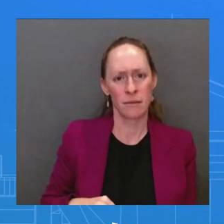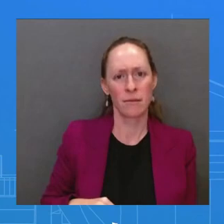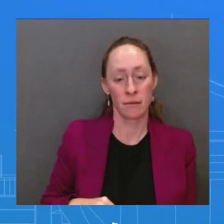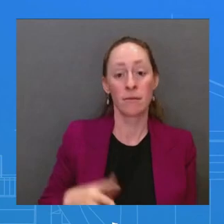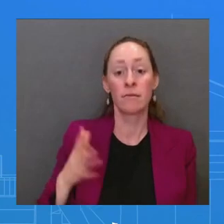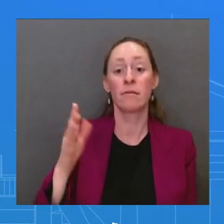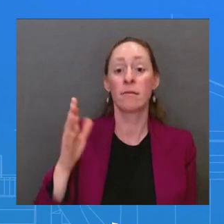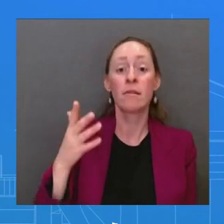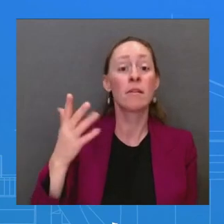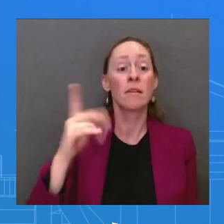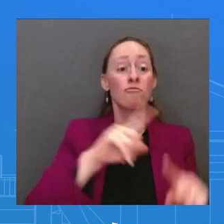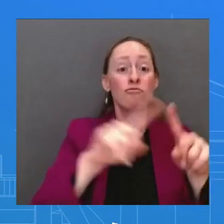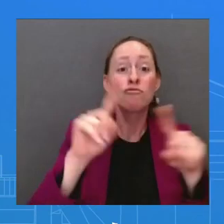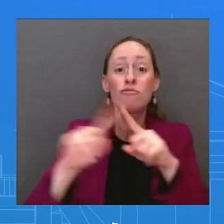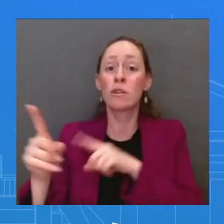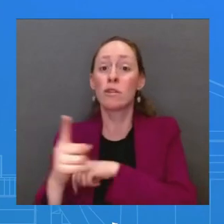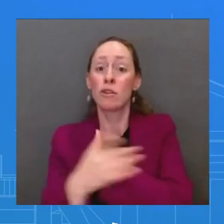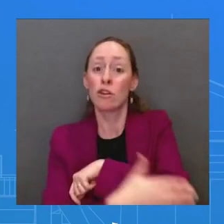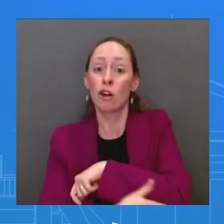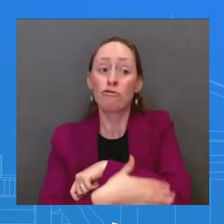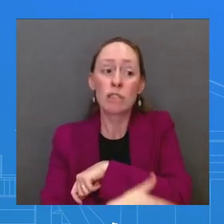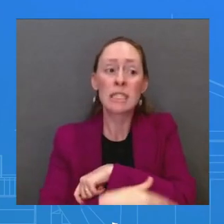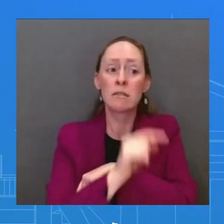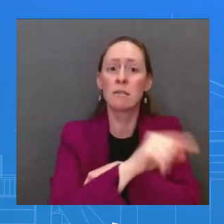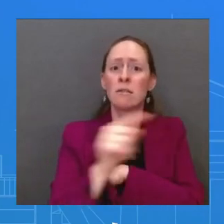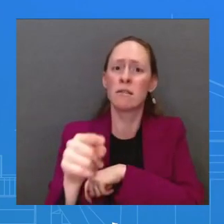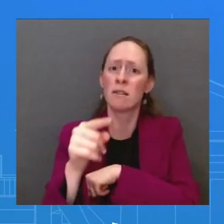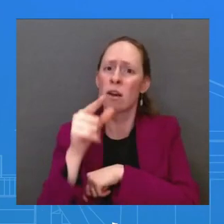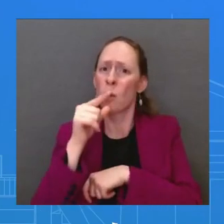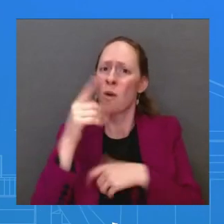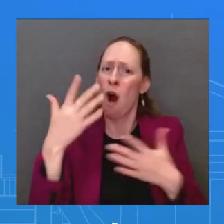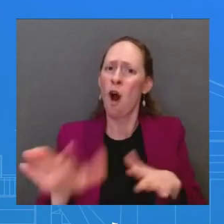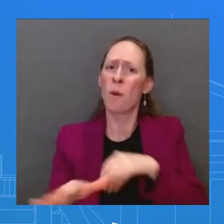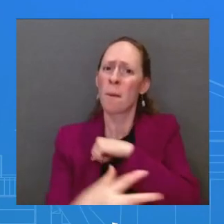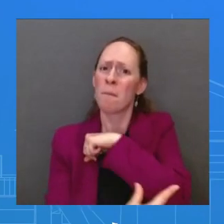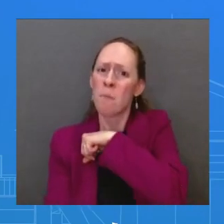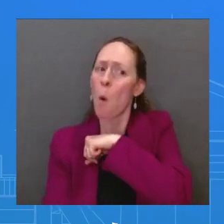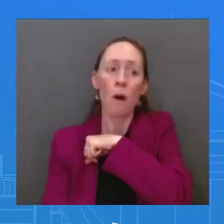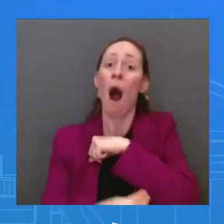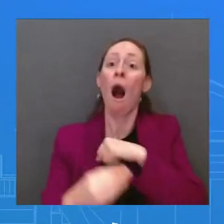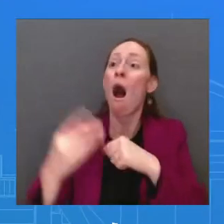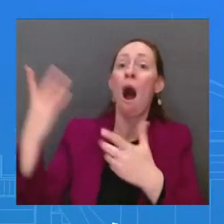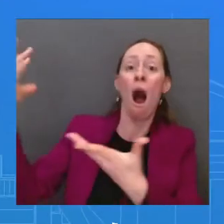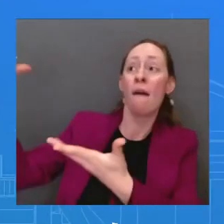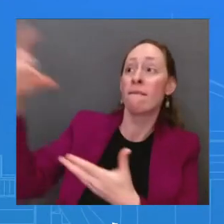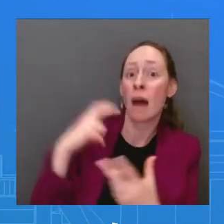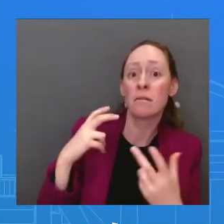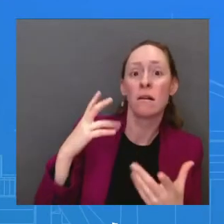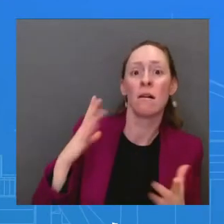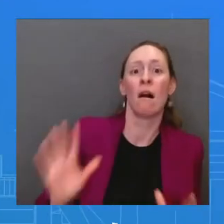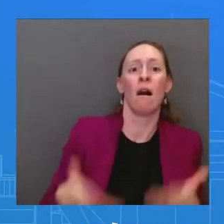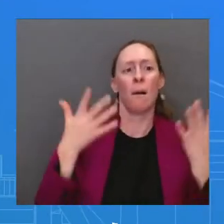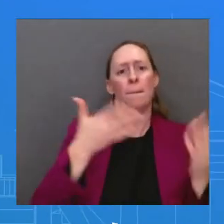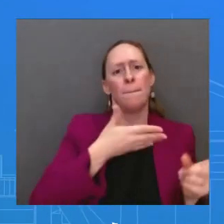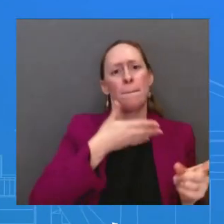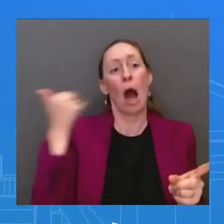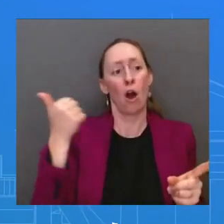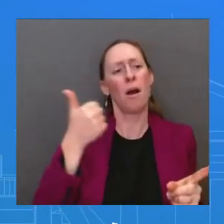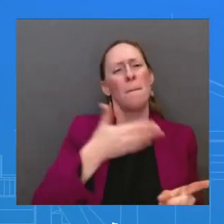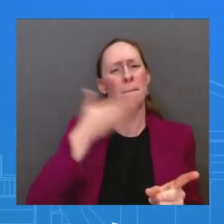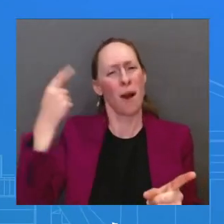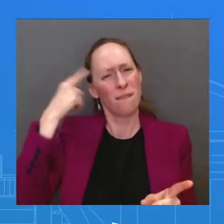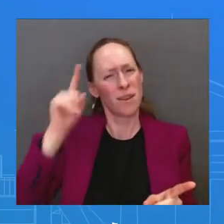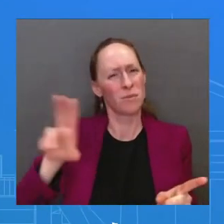help from the World Bank and the IMF, China would benefit from that, too. But there is at least a part of it that is focused on